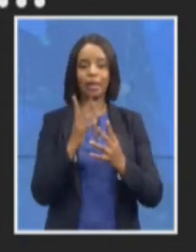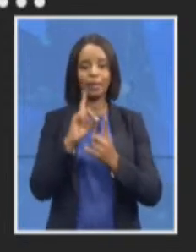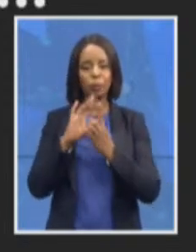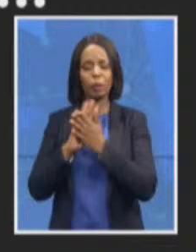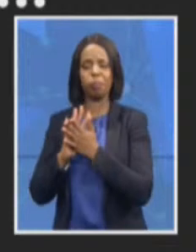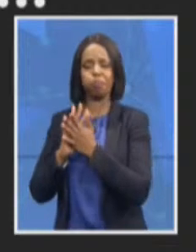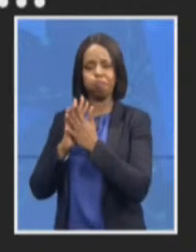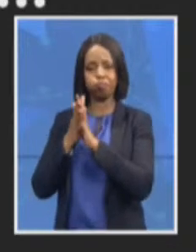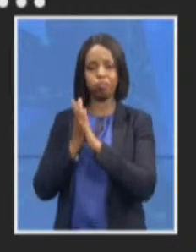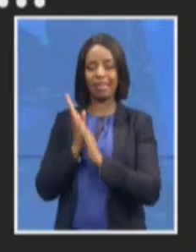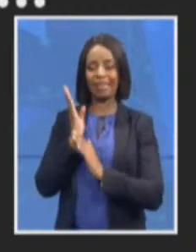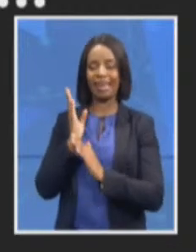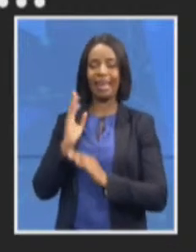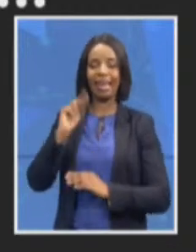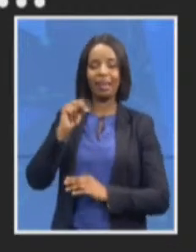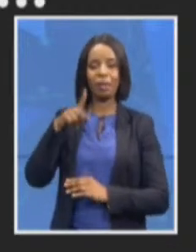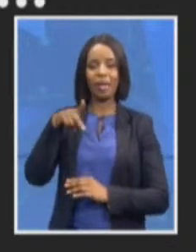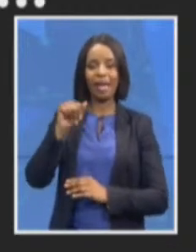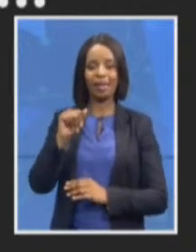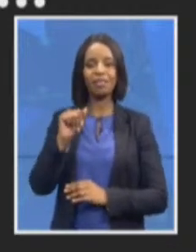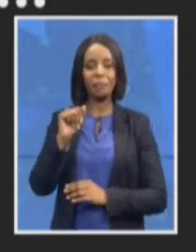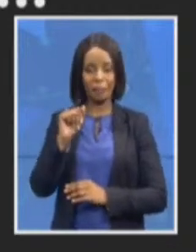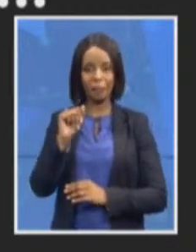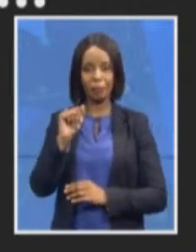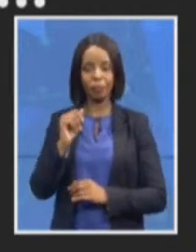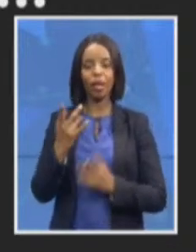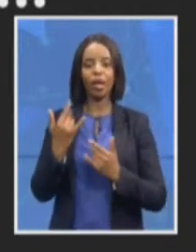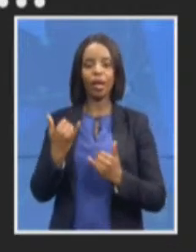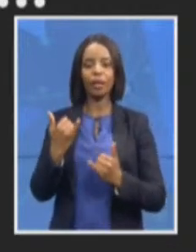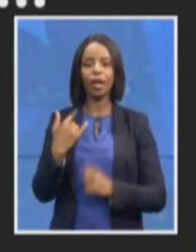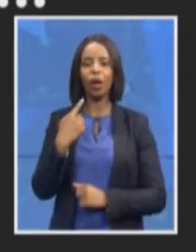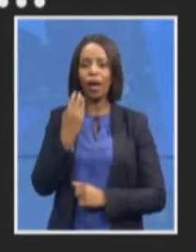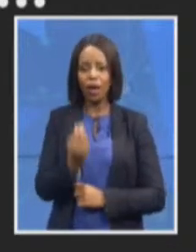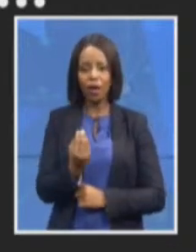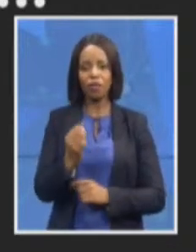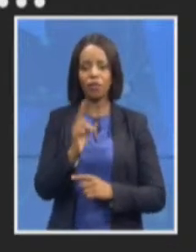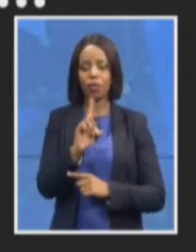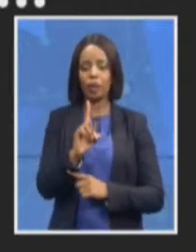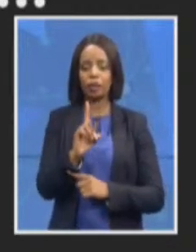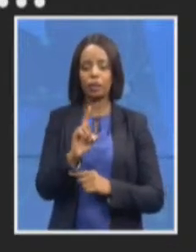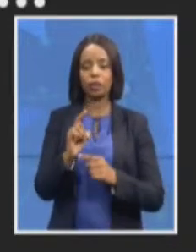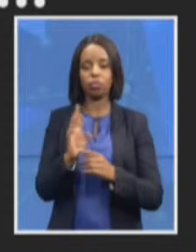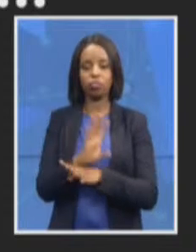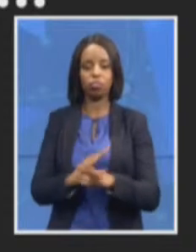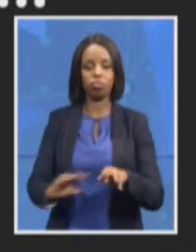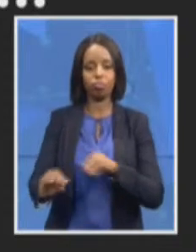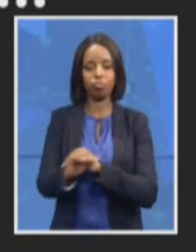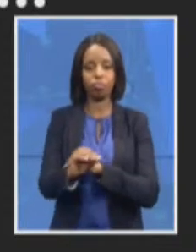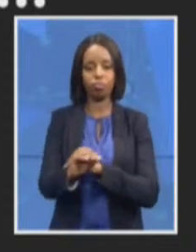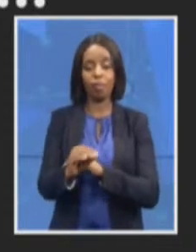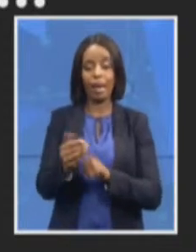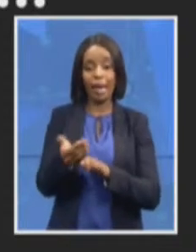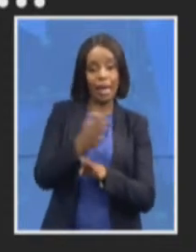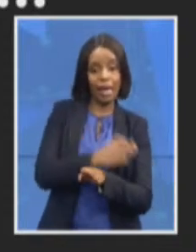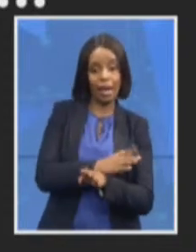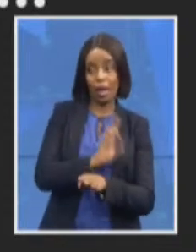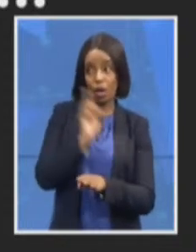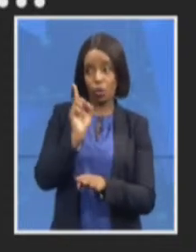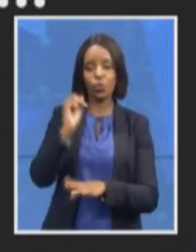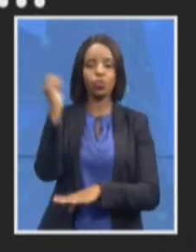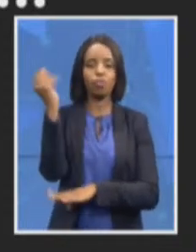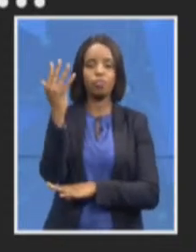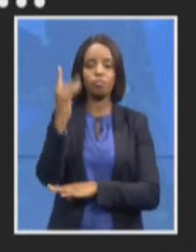that are needed are you referred earlier in your briefing to the ground work now being done the ID being well positioned